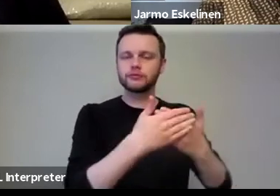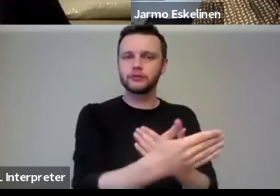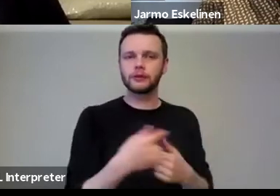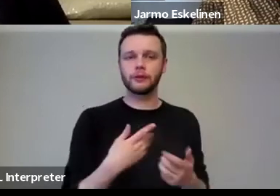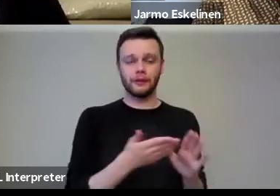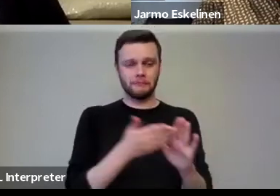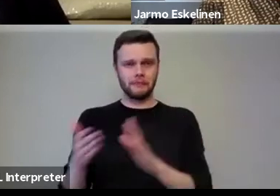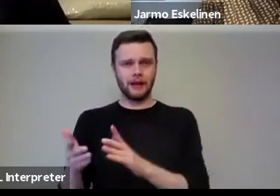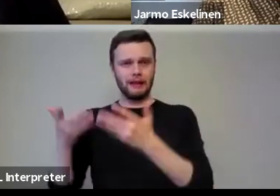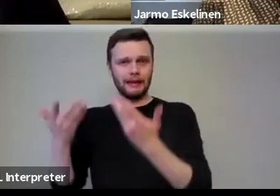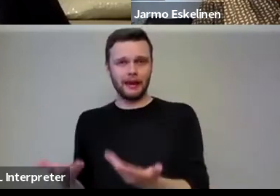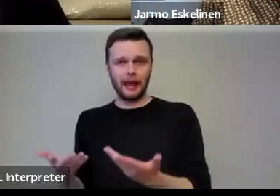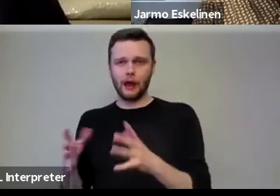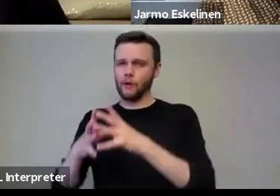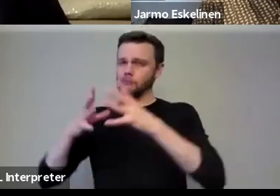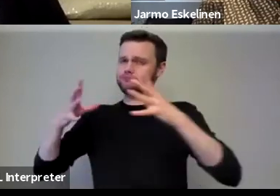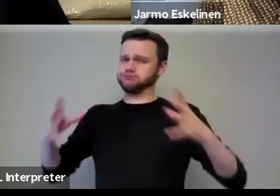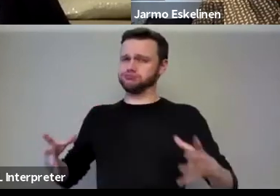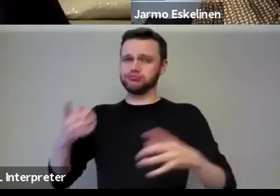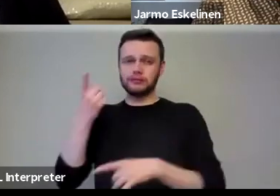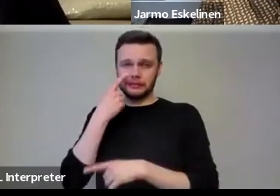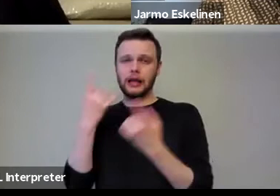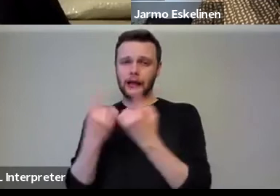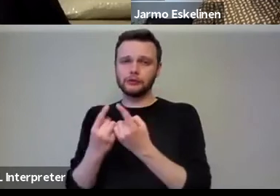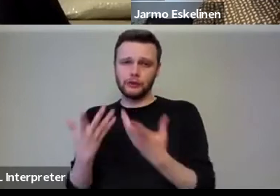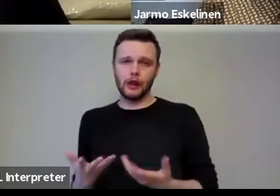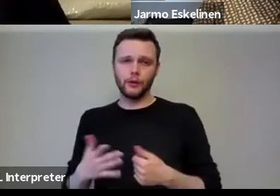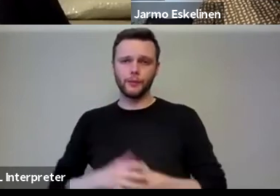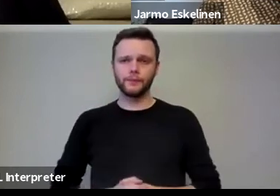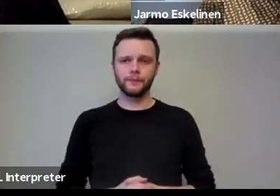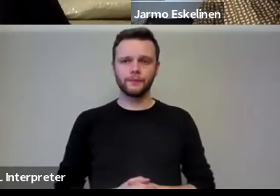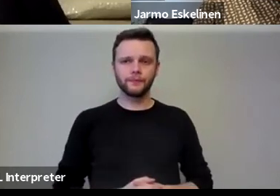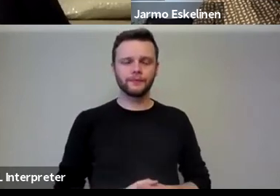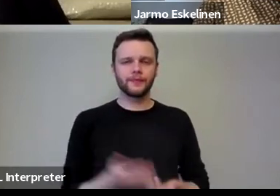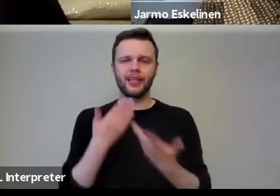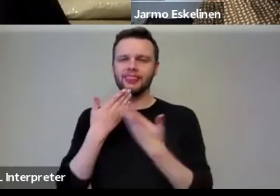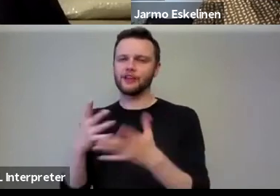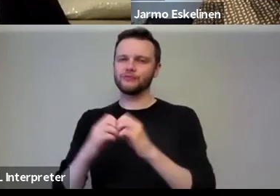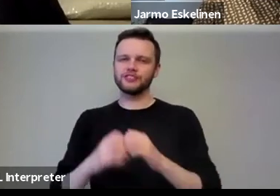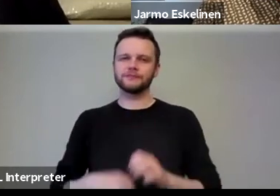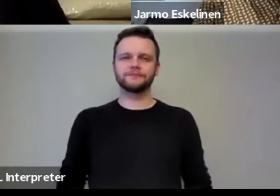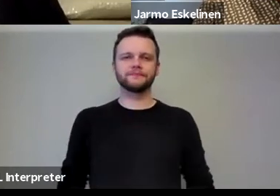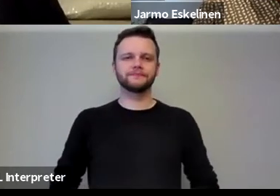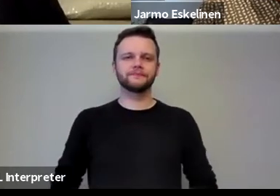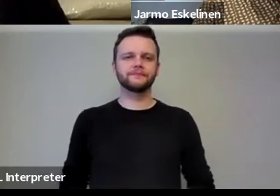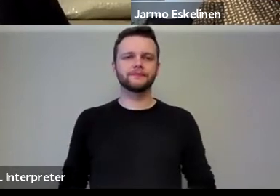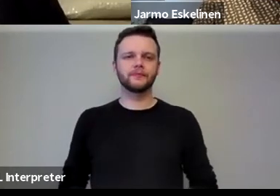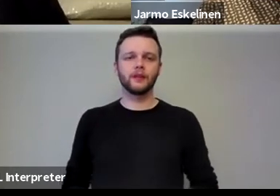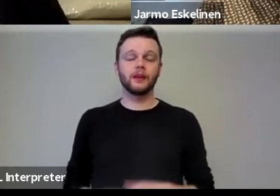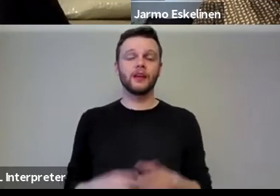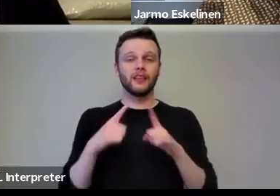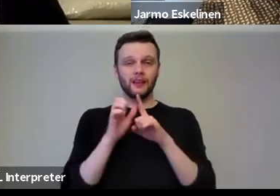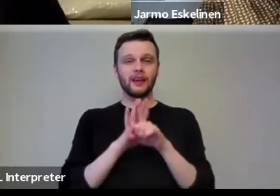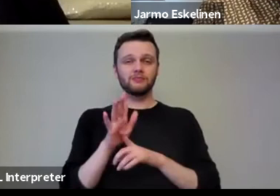so much greater of an issue than ever before. Thank you, Bridget. And yes, Edinburgh too.